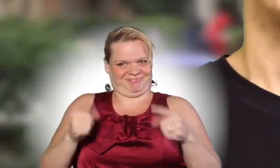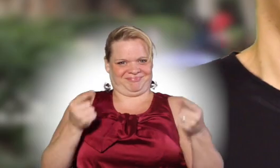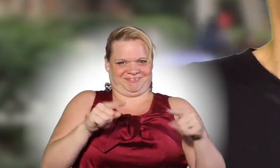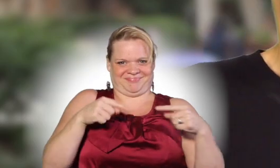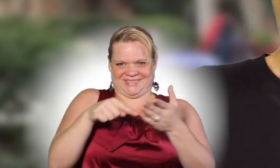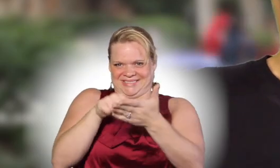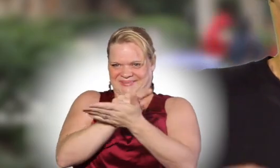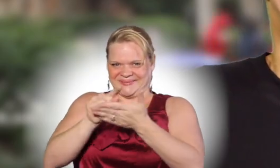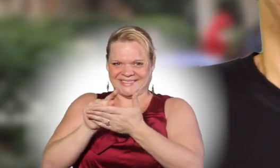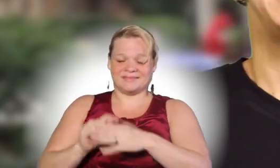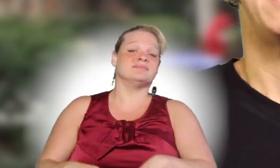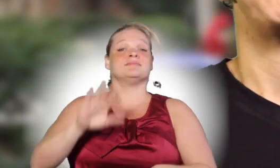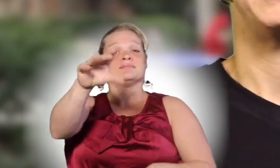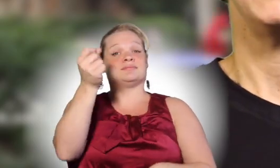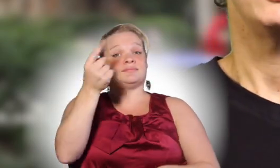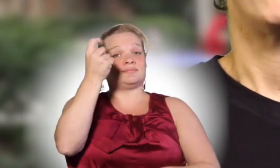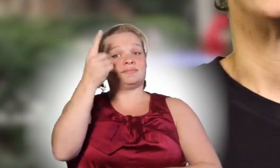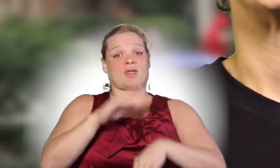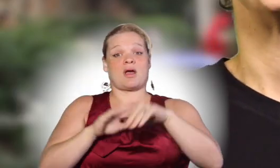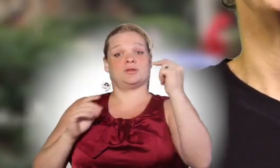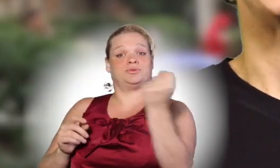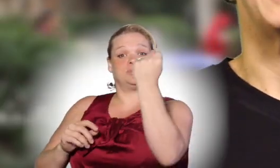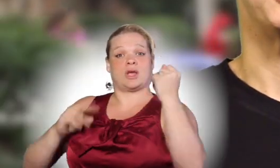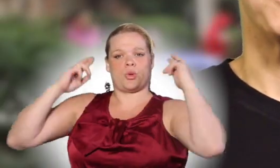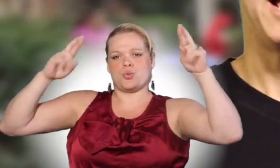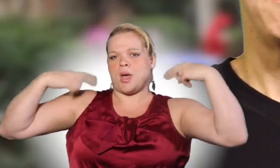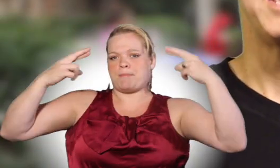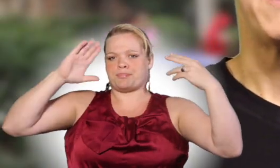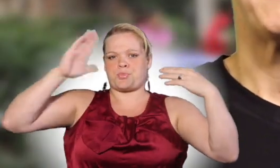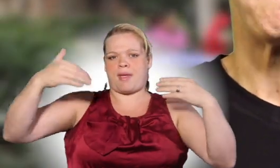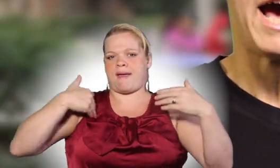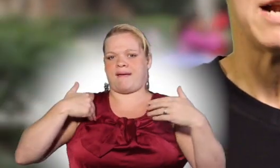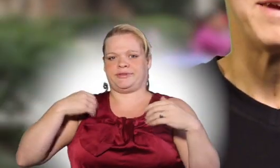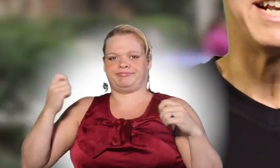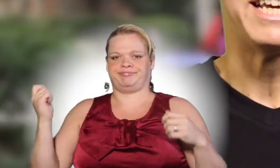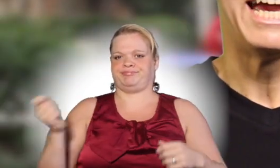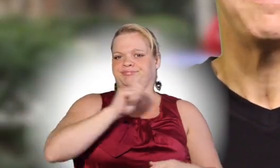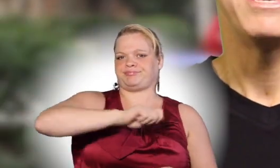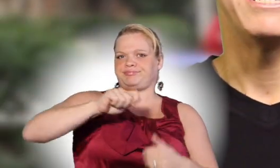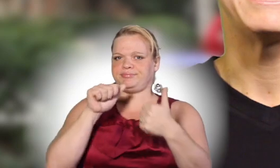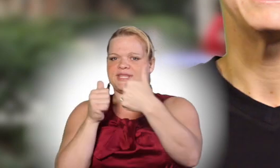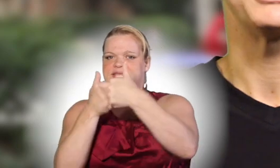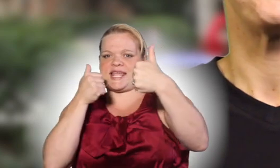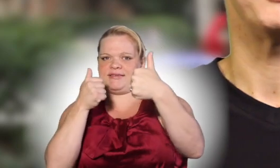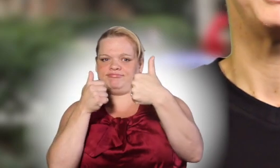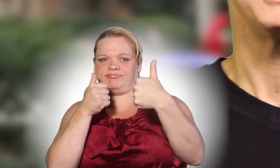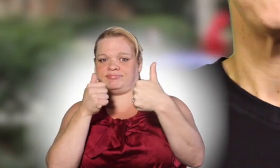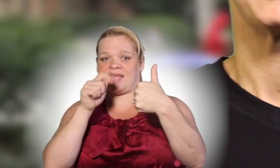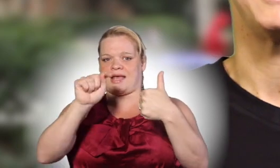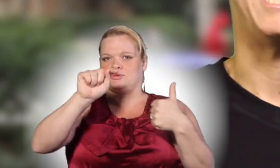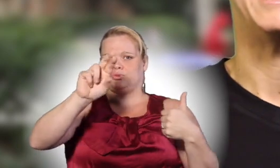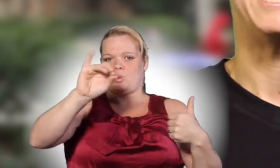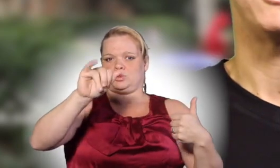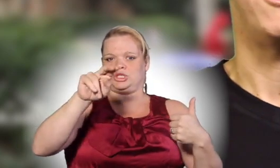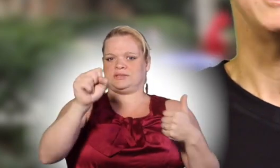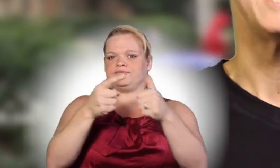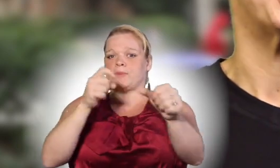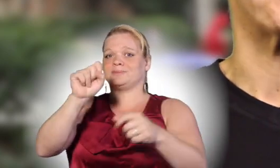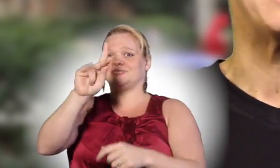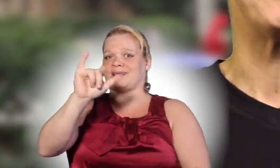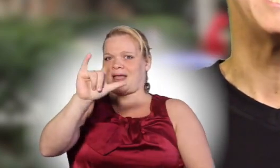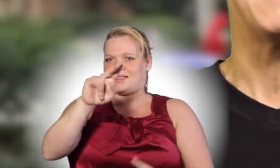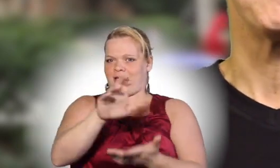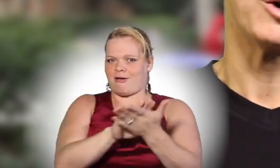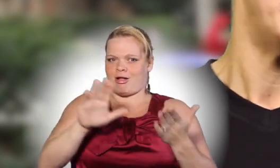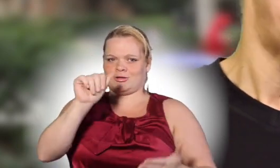week, there's going to be three games happening. On Tuesday, the Rams have a badminton game against the Trojans from Skyline College